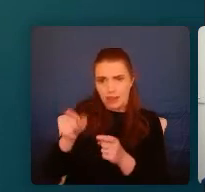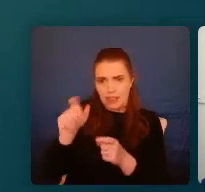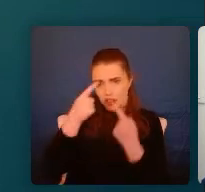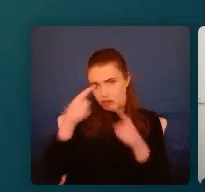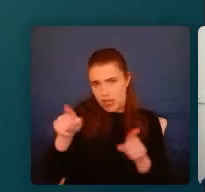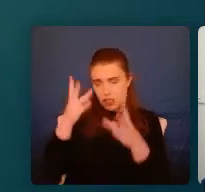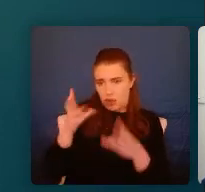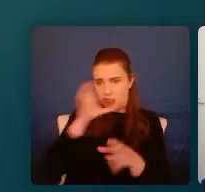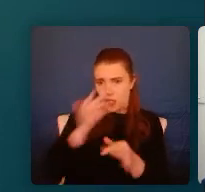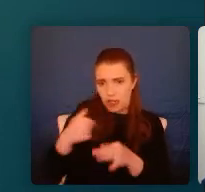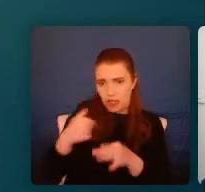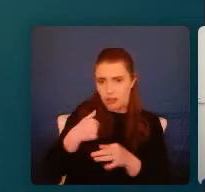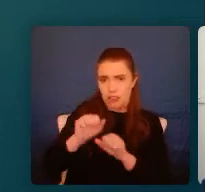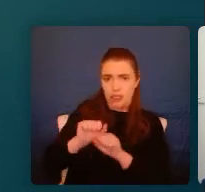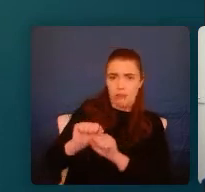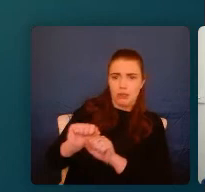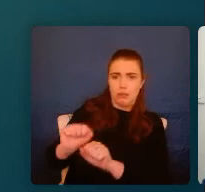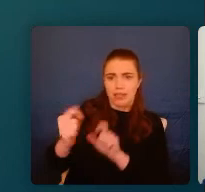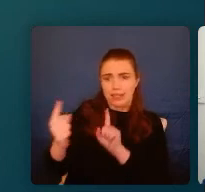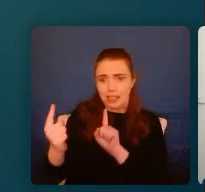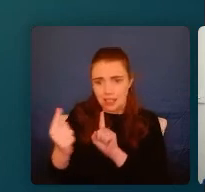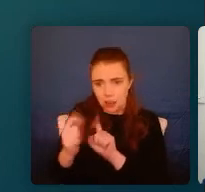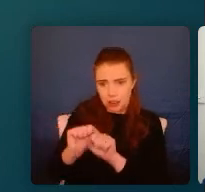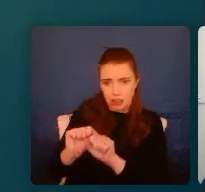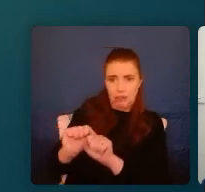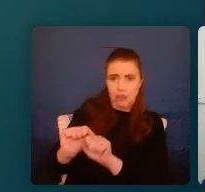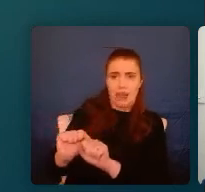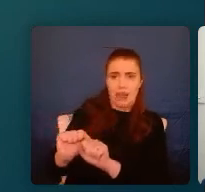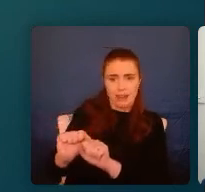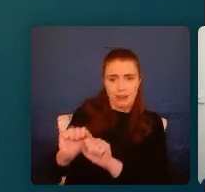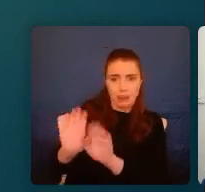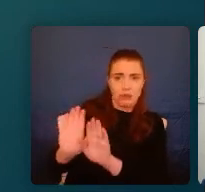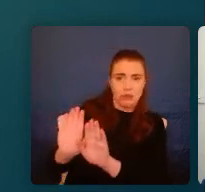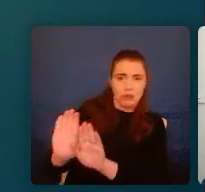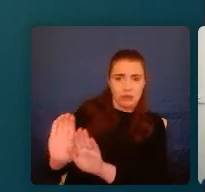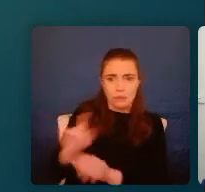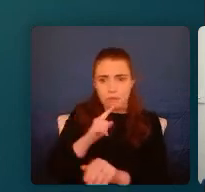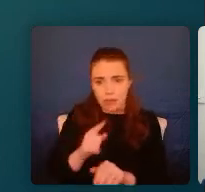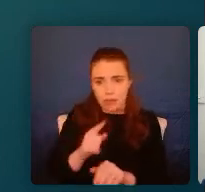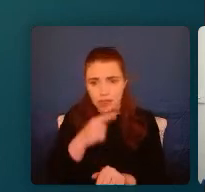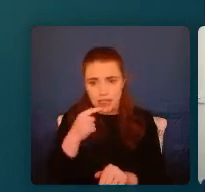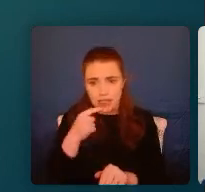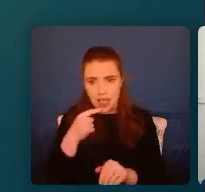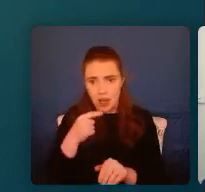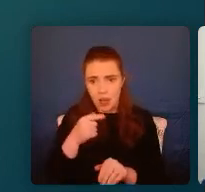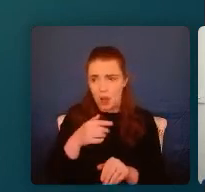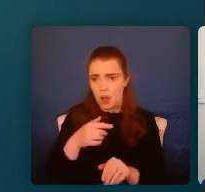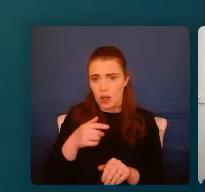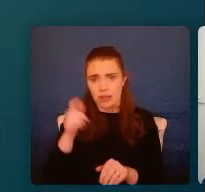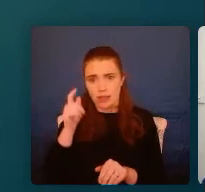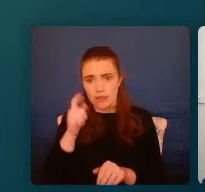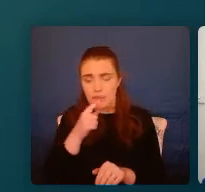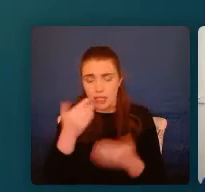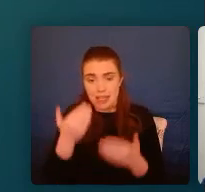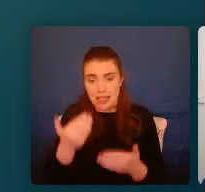And when we look at it through that lens and when they push back and we might consider it being very controlling, we understand more about why